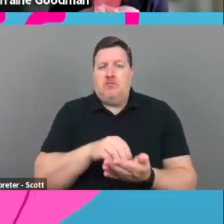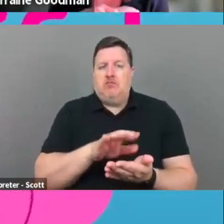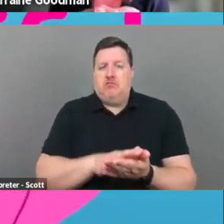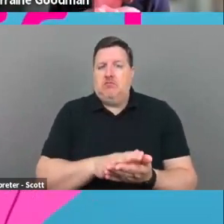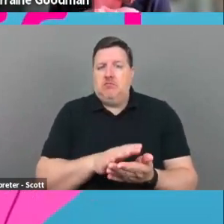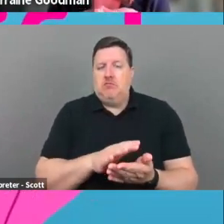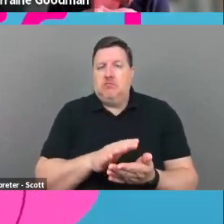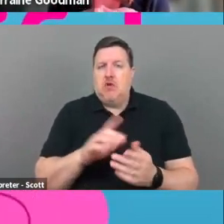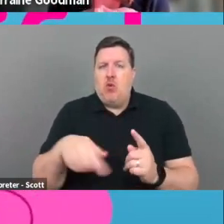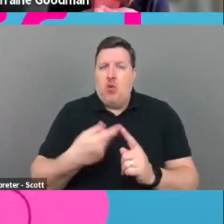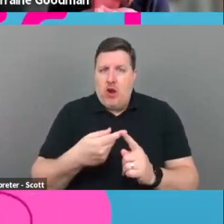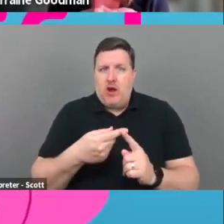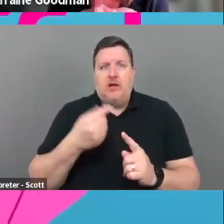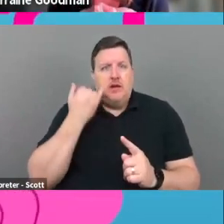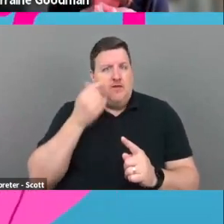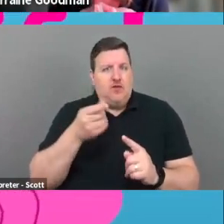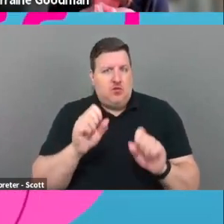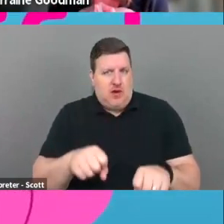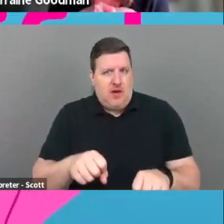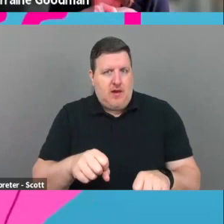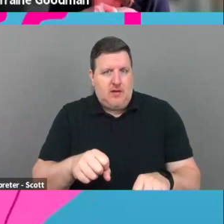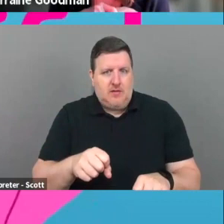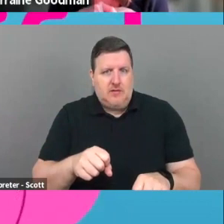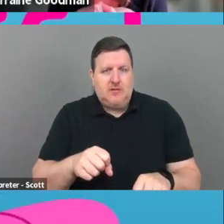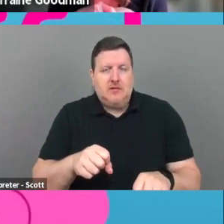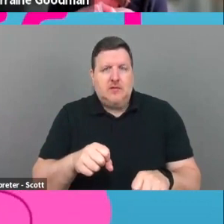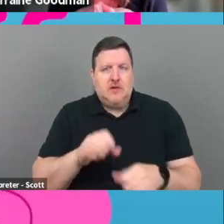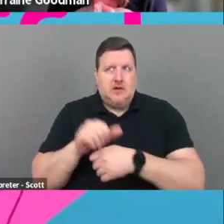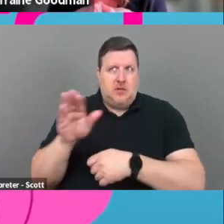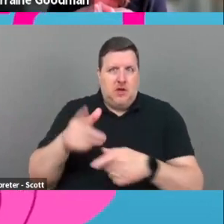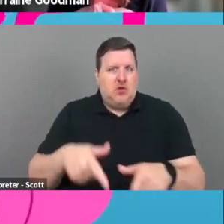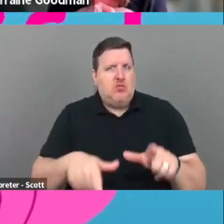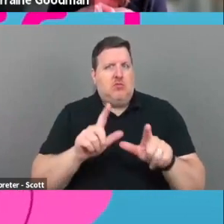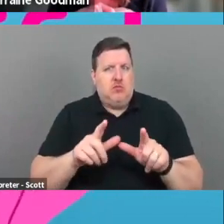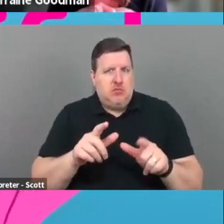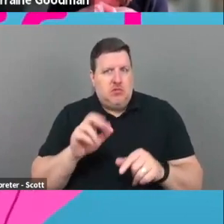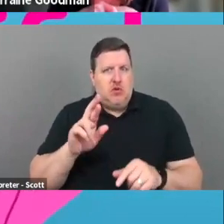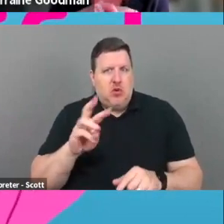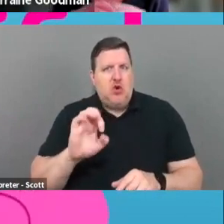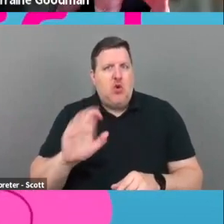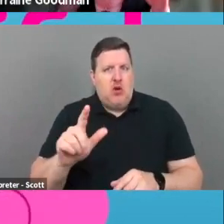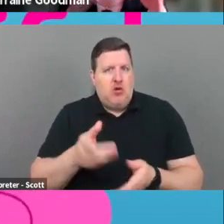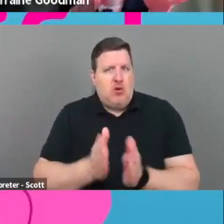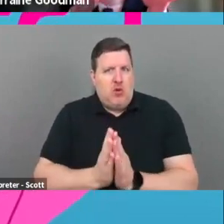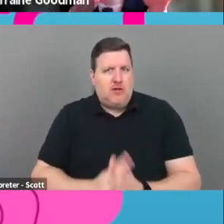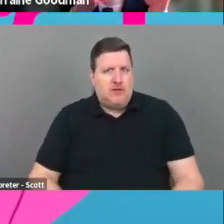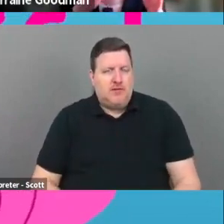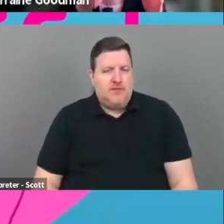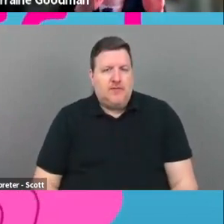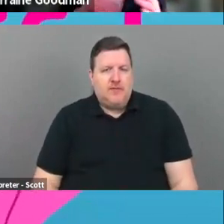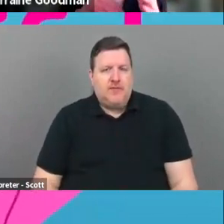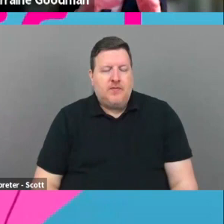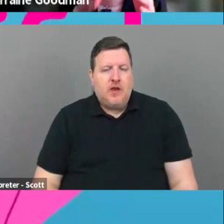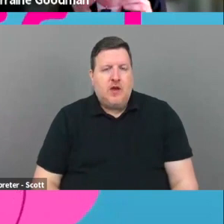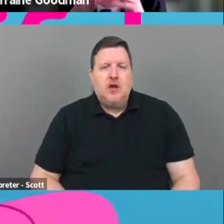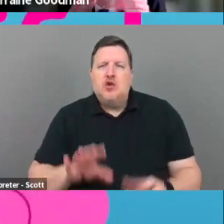when, and if you can, uh, submit a renewal request, right? Do those things